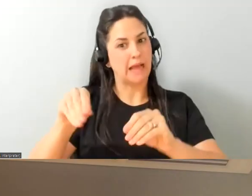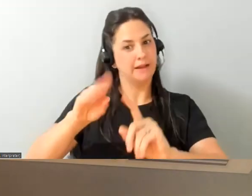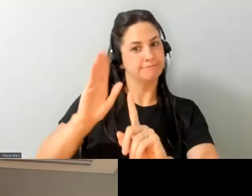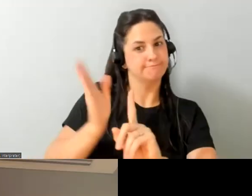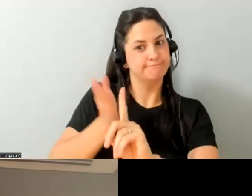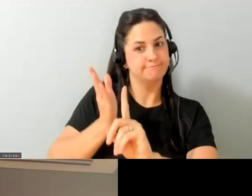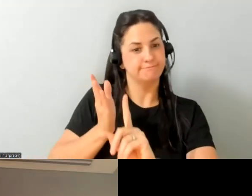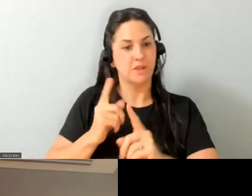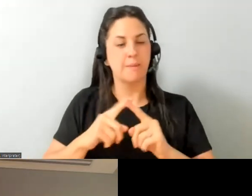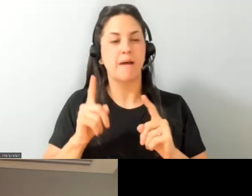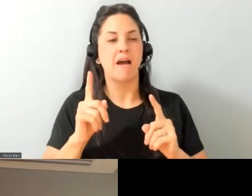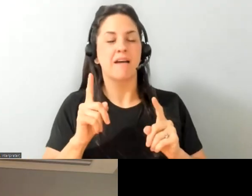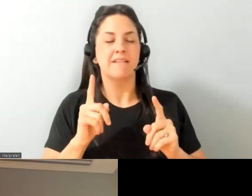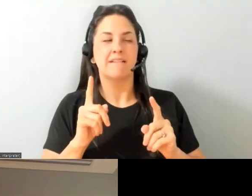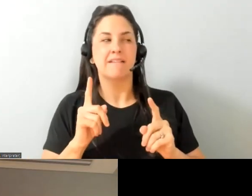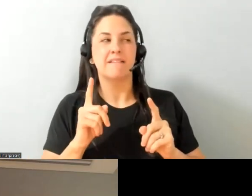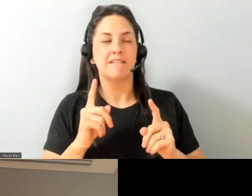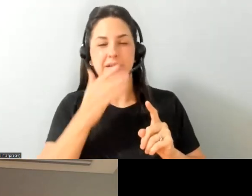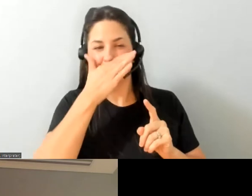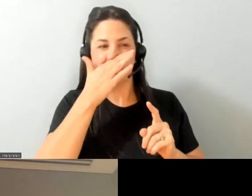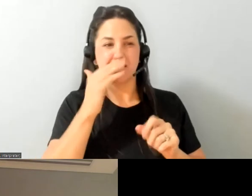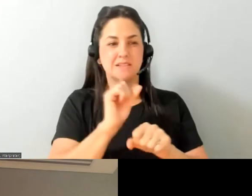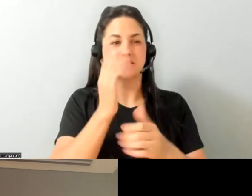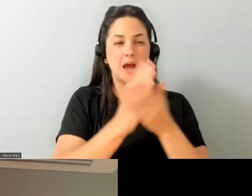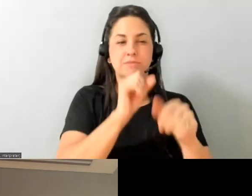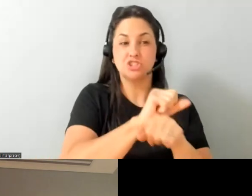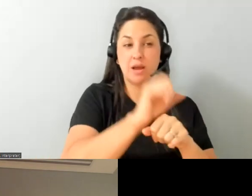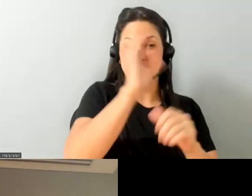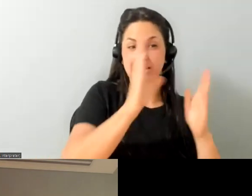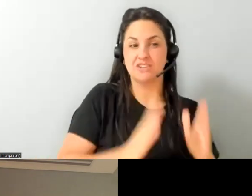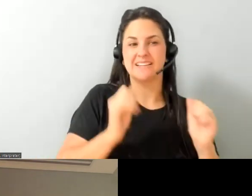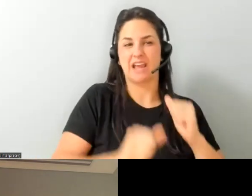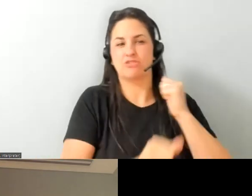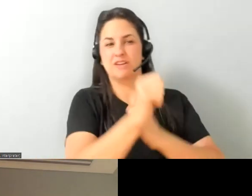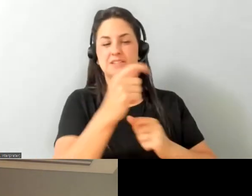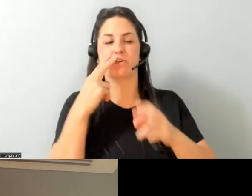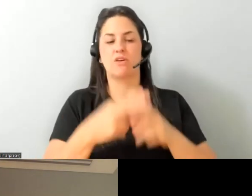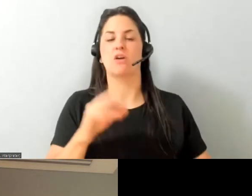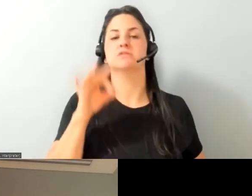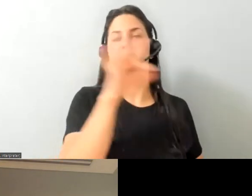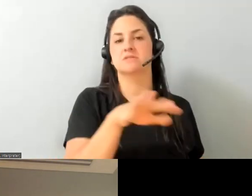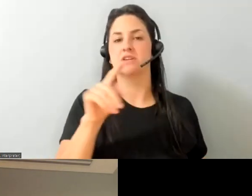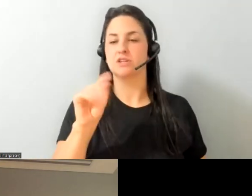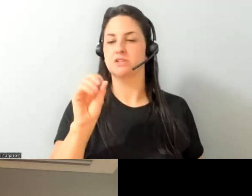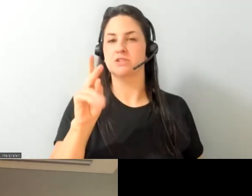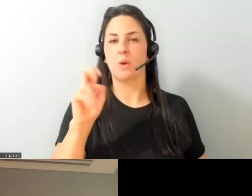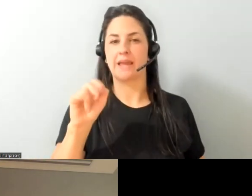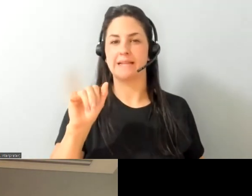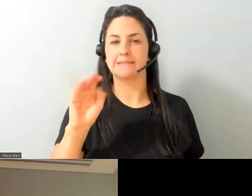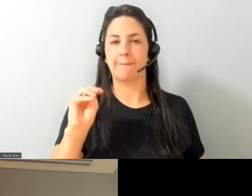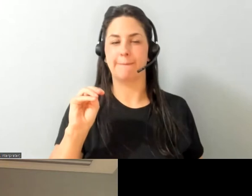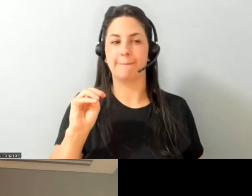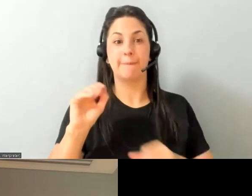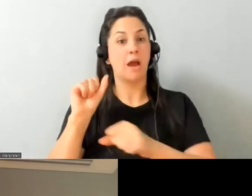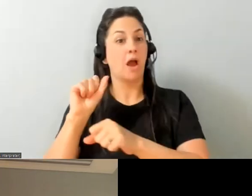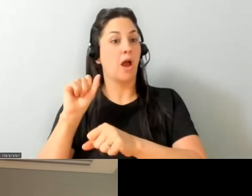sometimes can put uh individuals or job seekers at risk for what we call tokenism right they have an employee standing by the